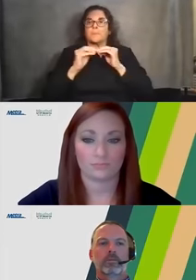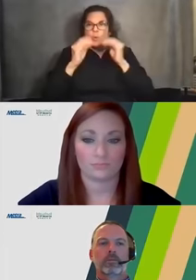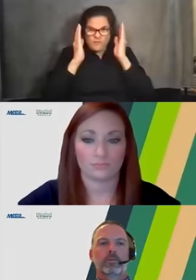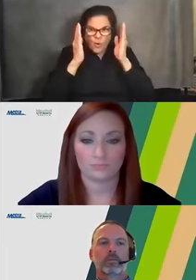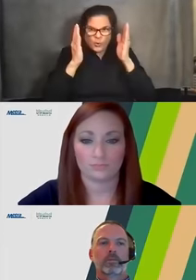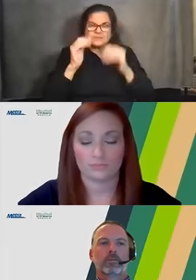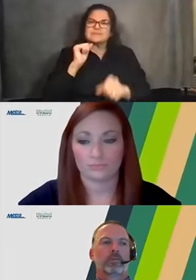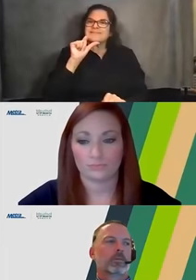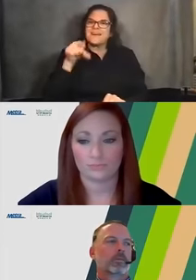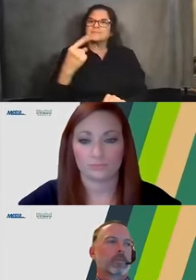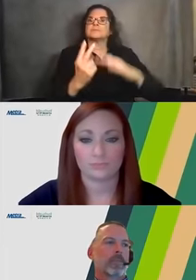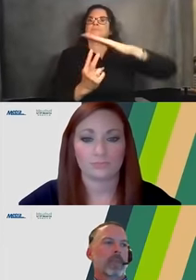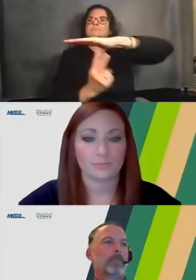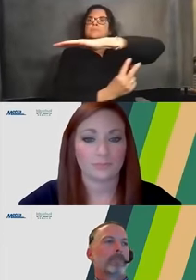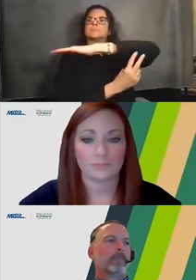itself.